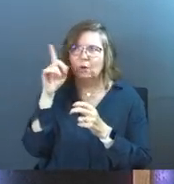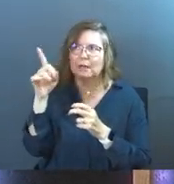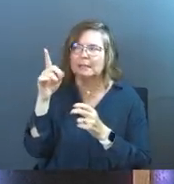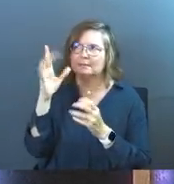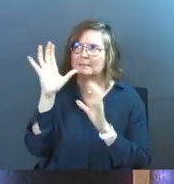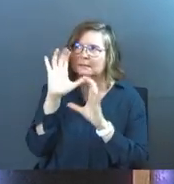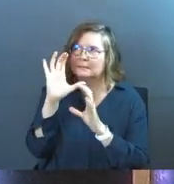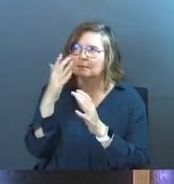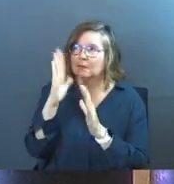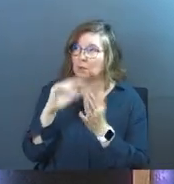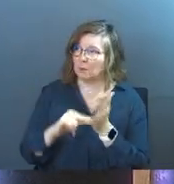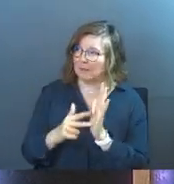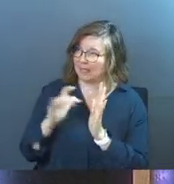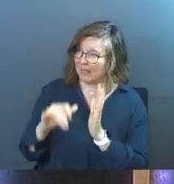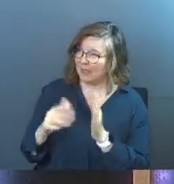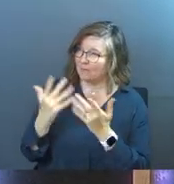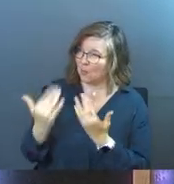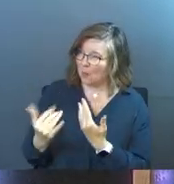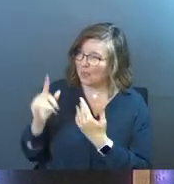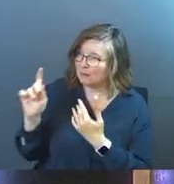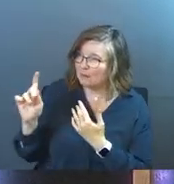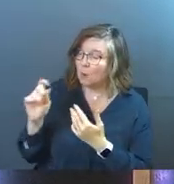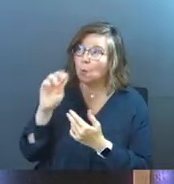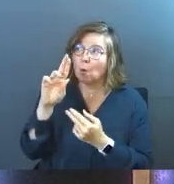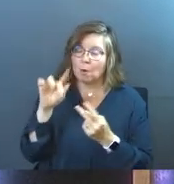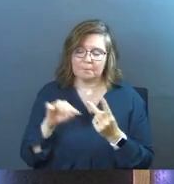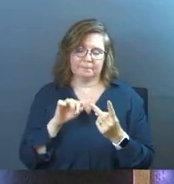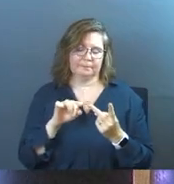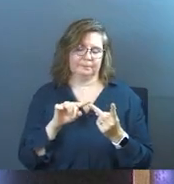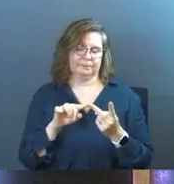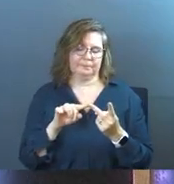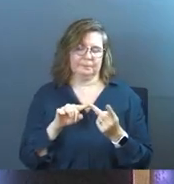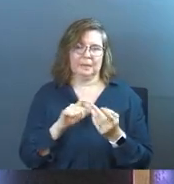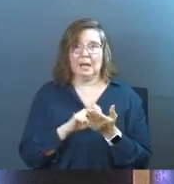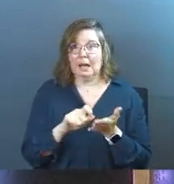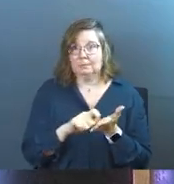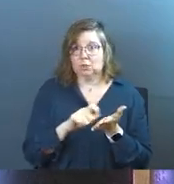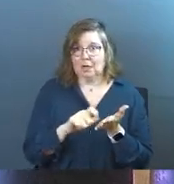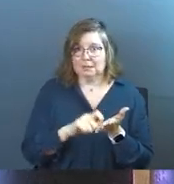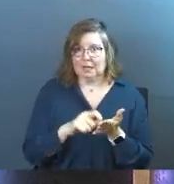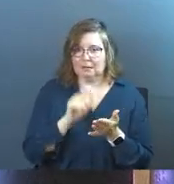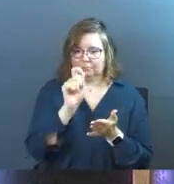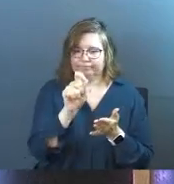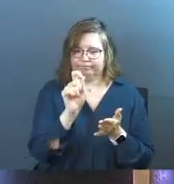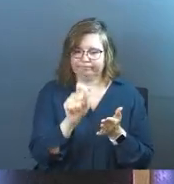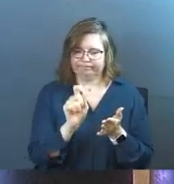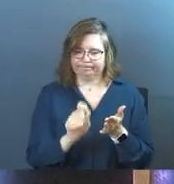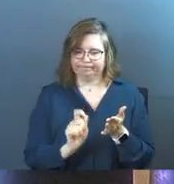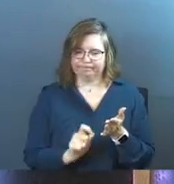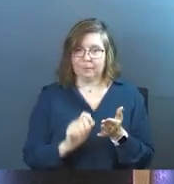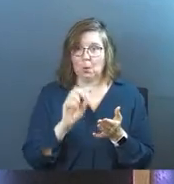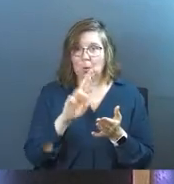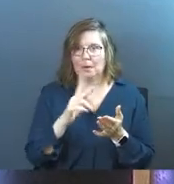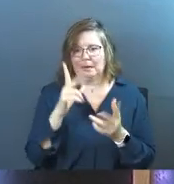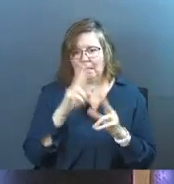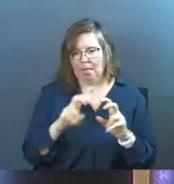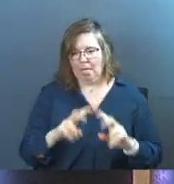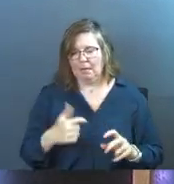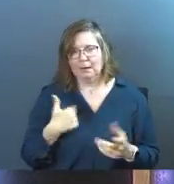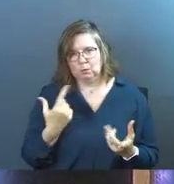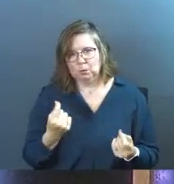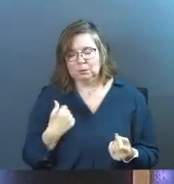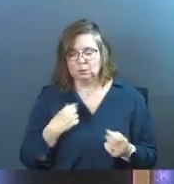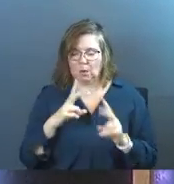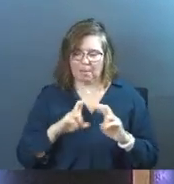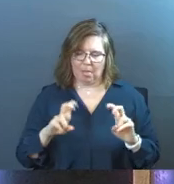him seeking God. Is that what you're saying? Wait or, and I'm, I'm jotting down bullets and overanalyzing because it's something that I do